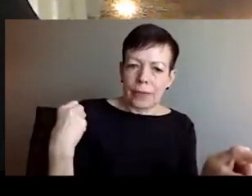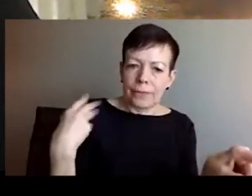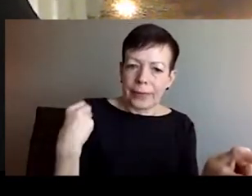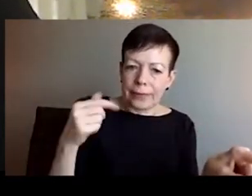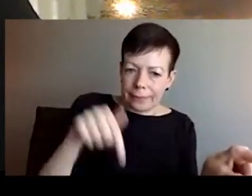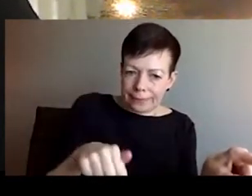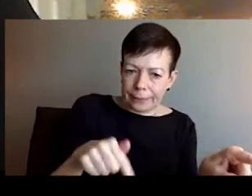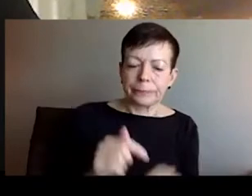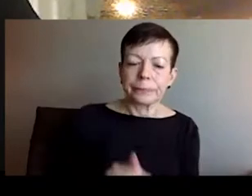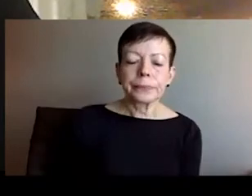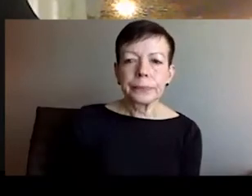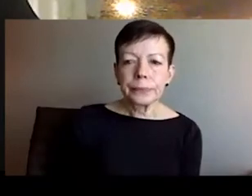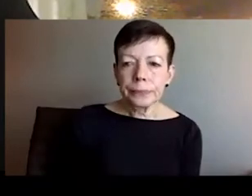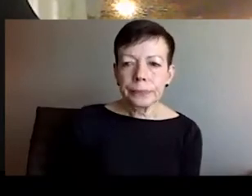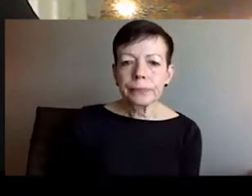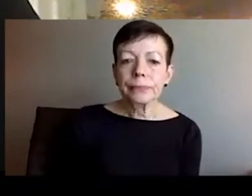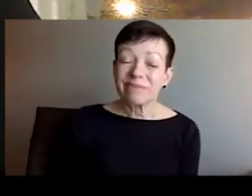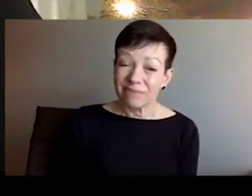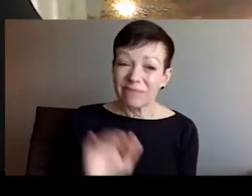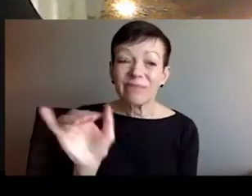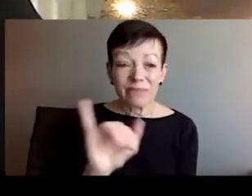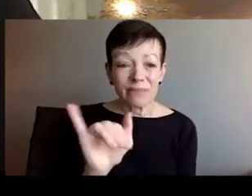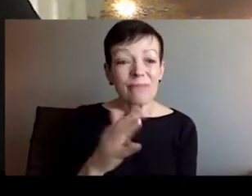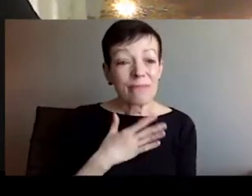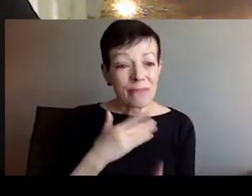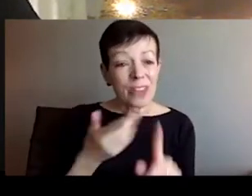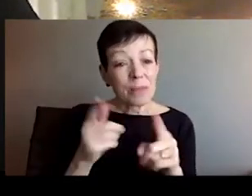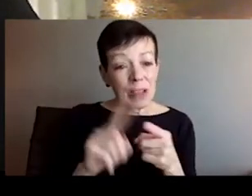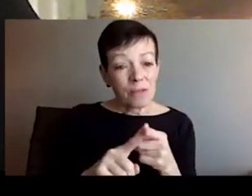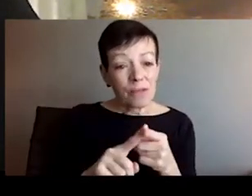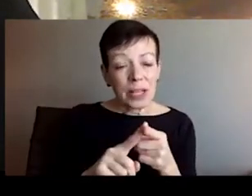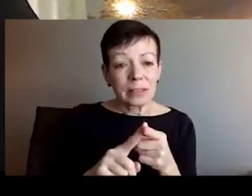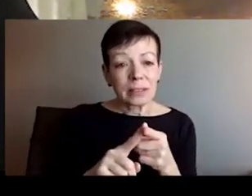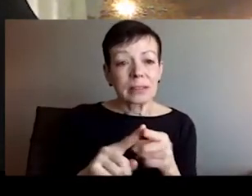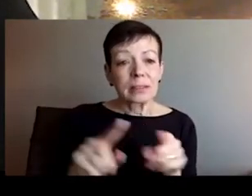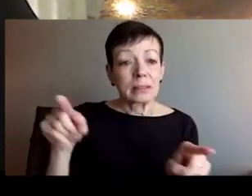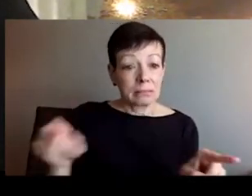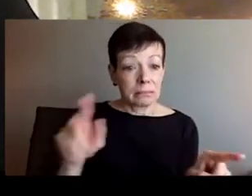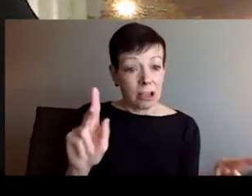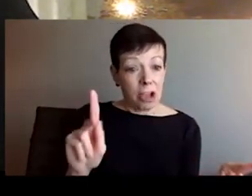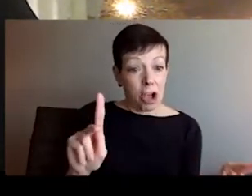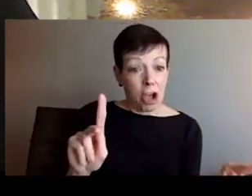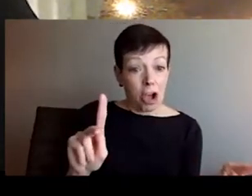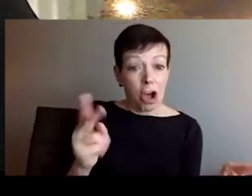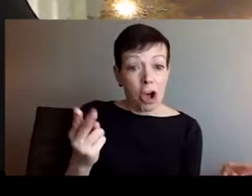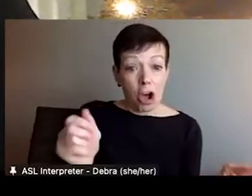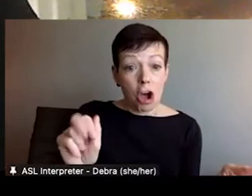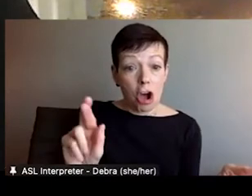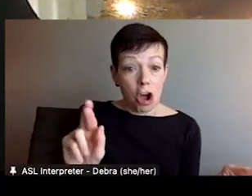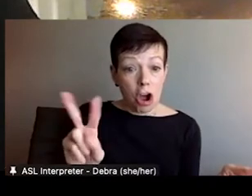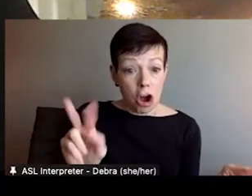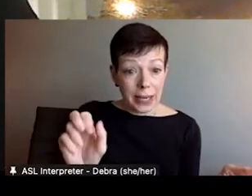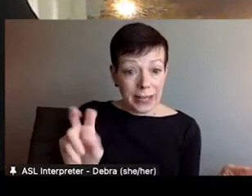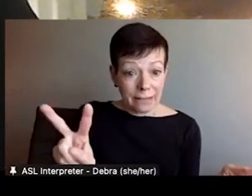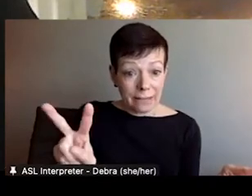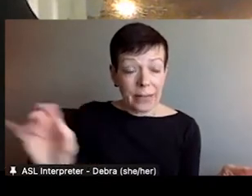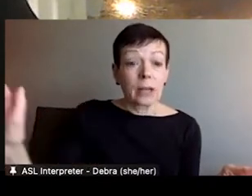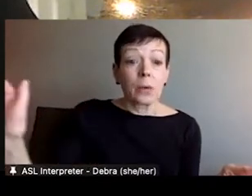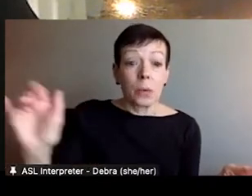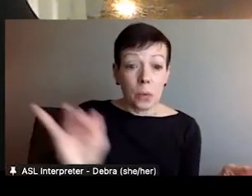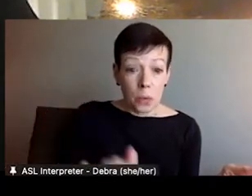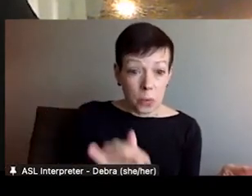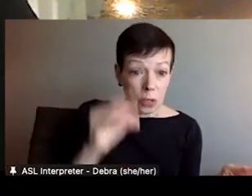as well as Larissa. I escaped on the second day of the war because